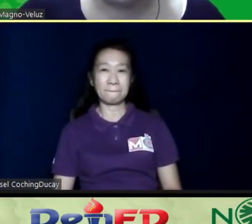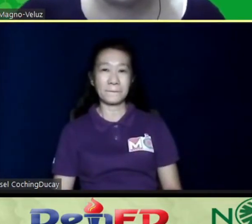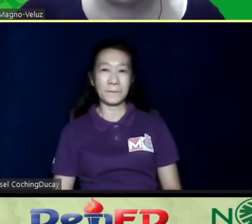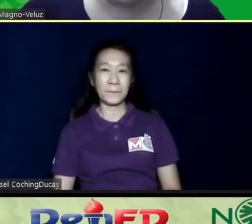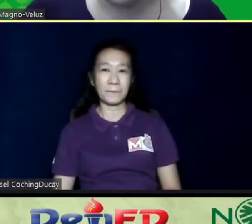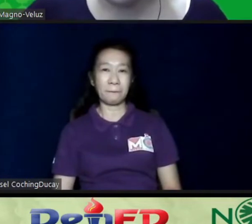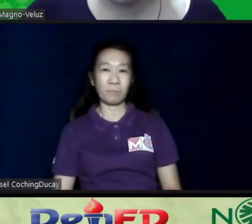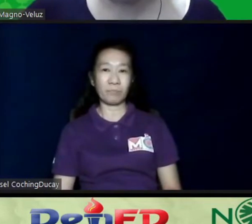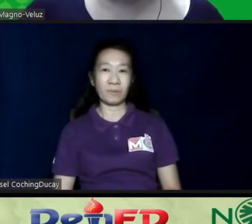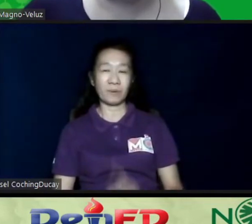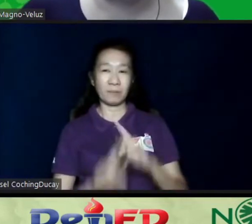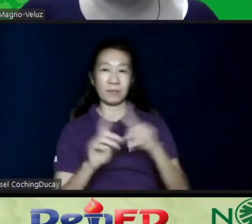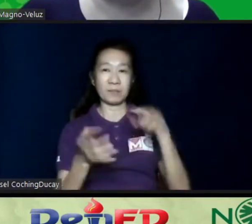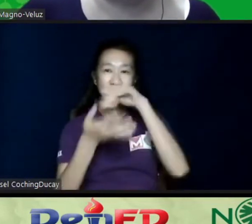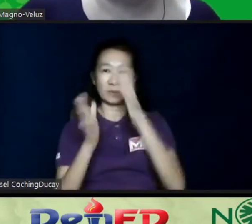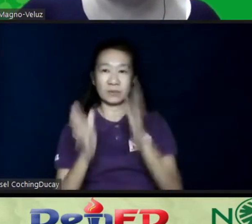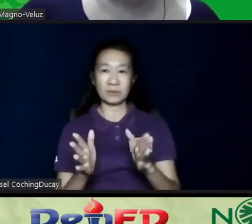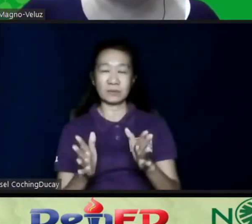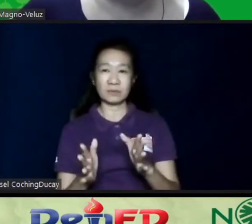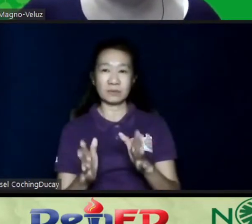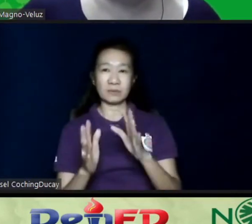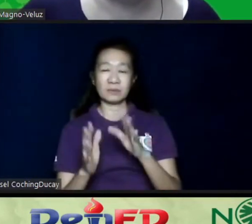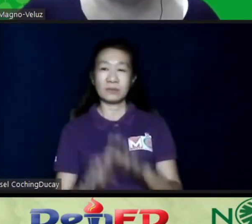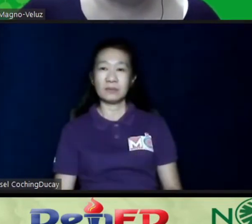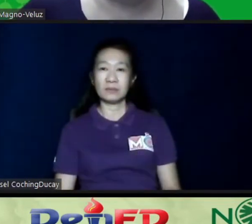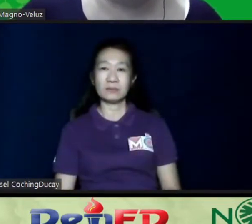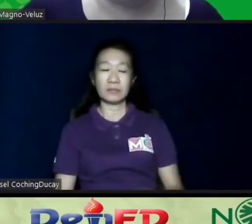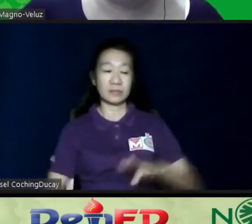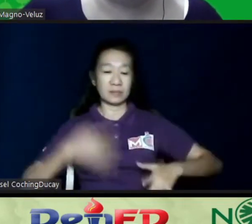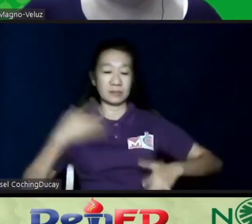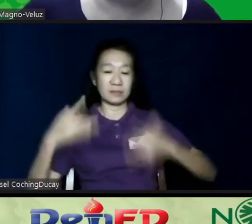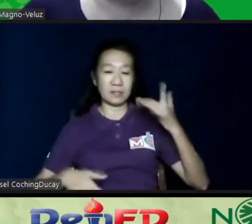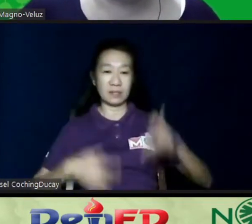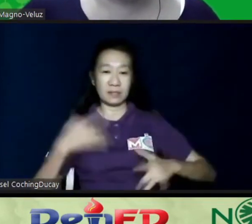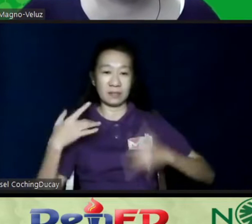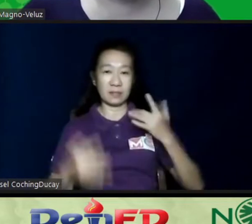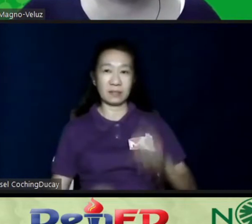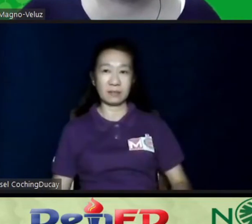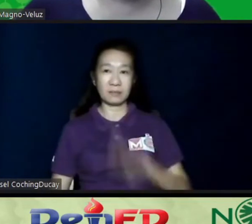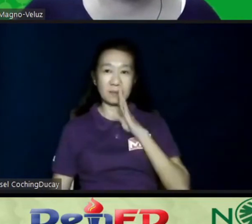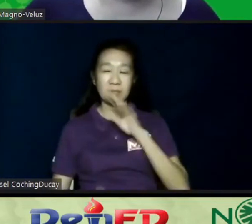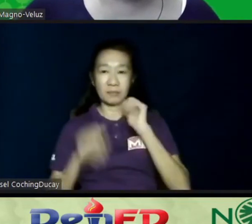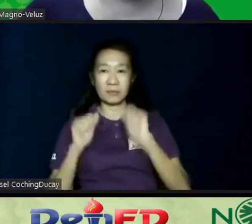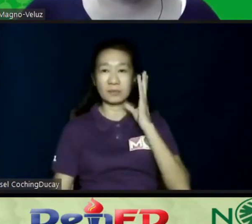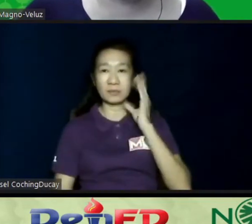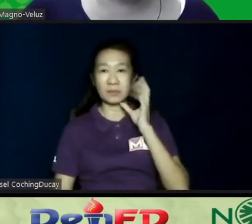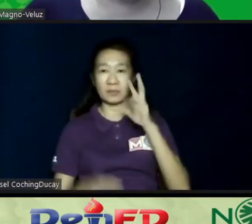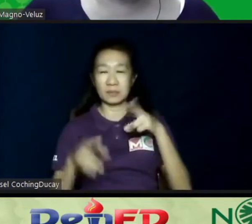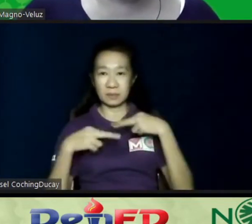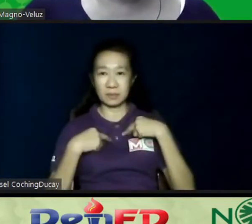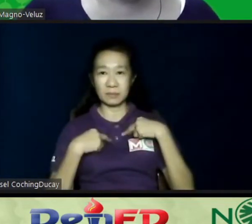But the students were just so excited being able to experience receiving